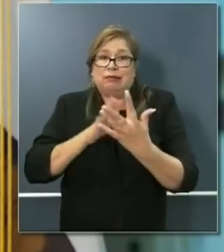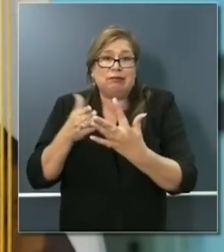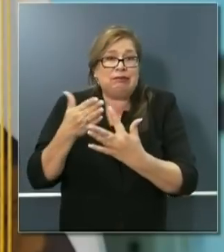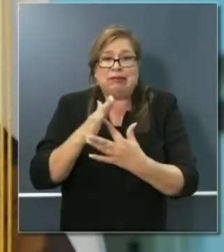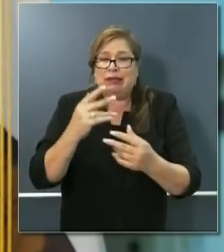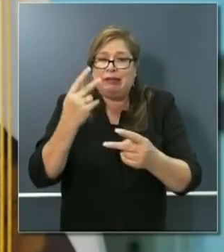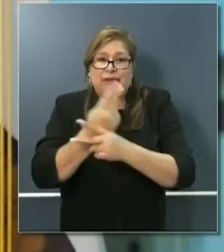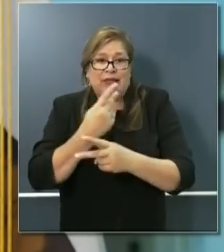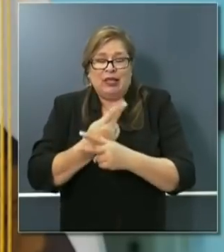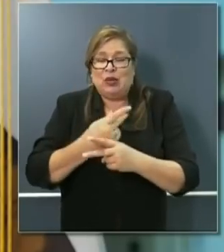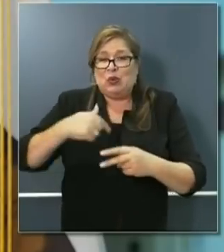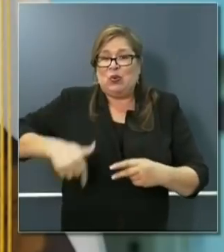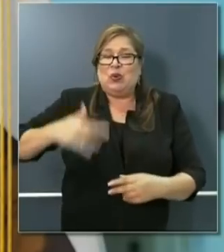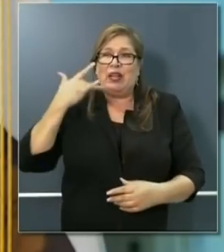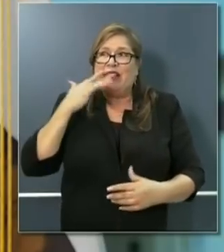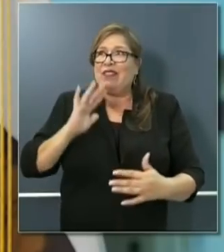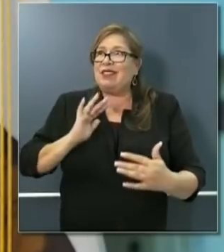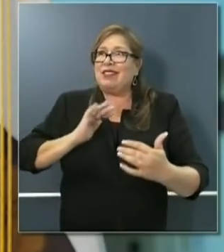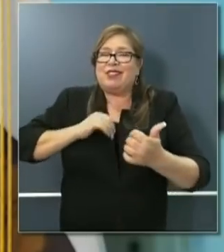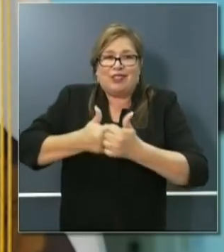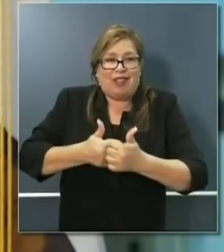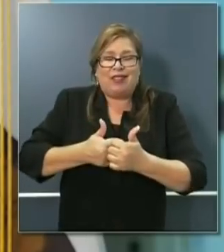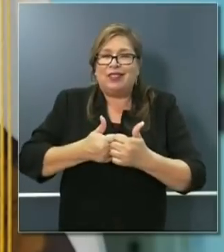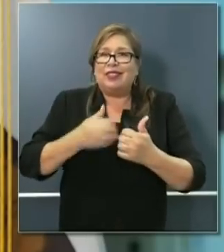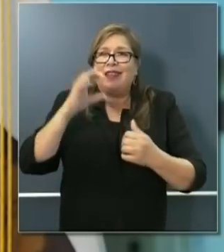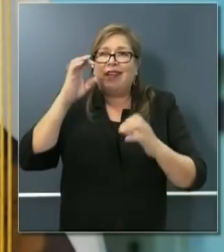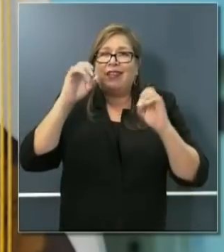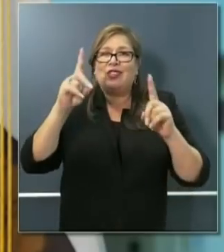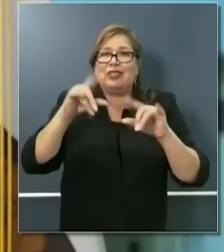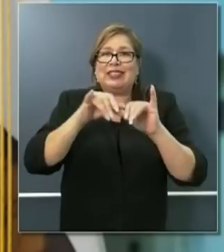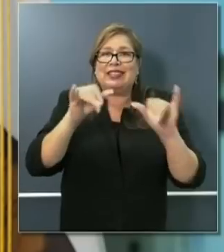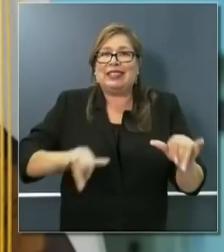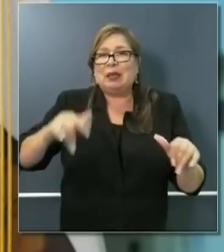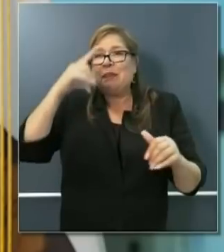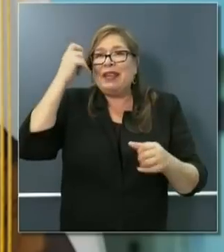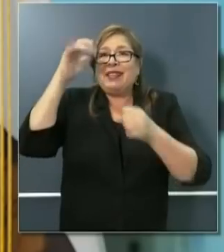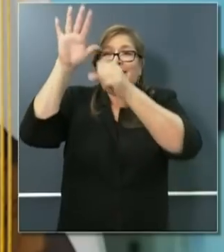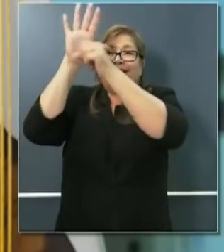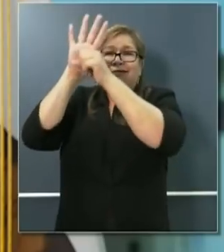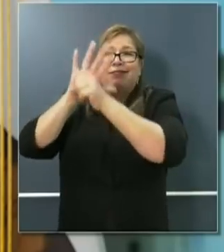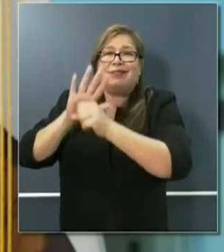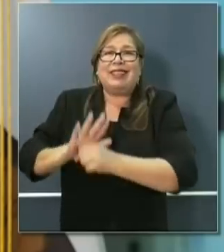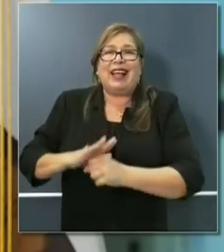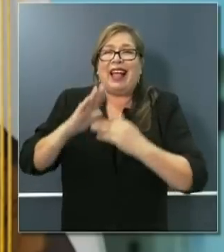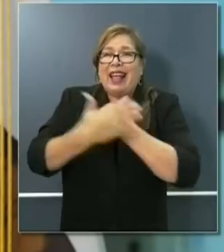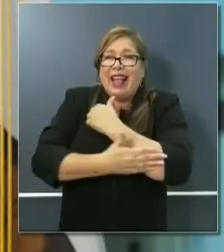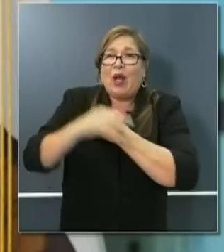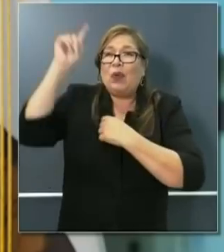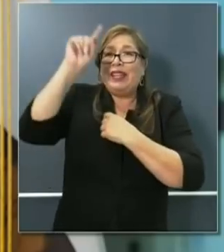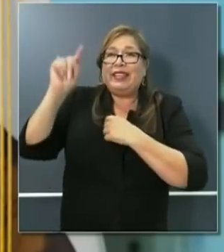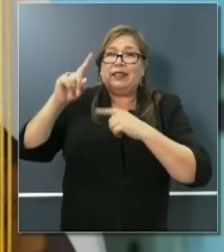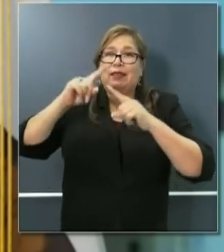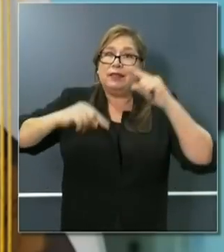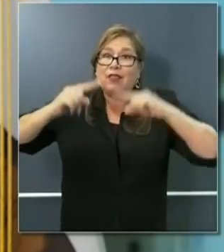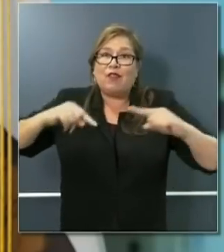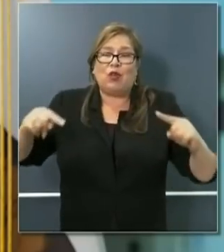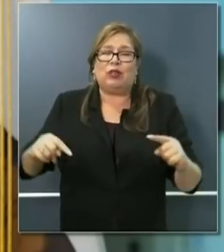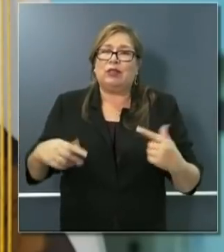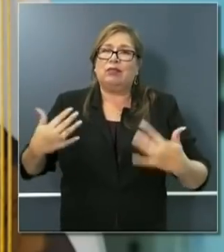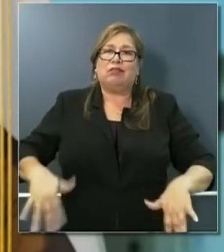education system in terms of jurisdictional diversity of any in the United States of America. Tony.